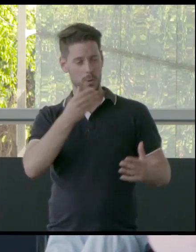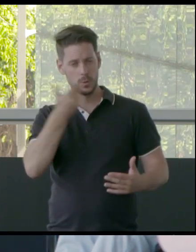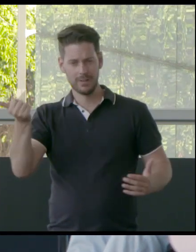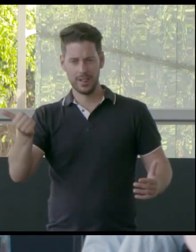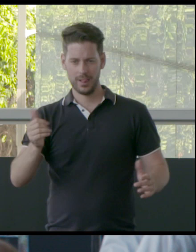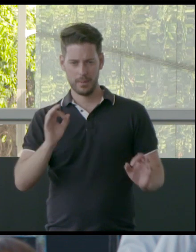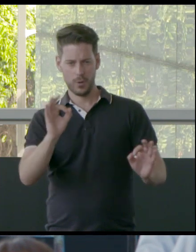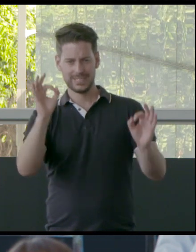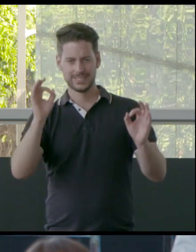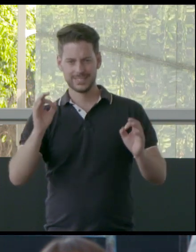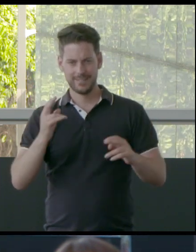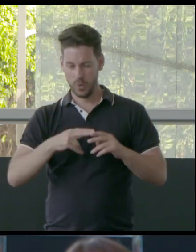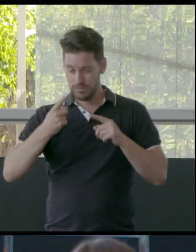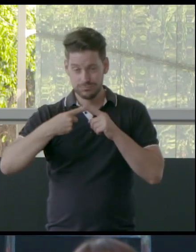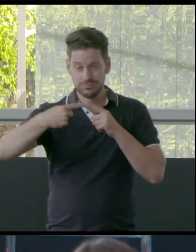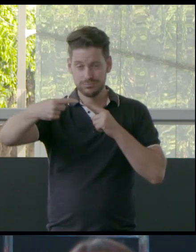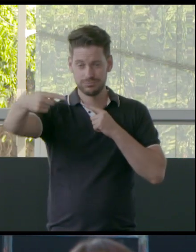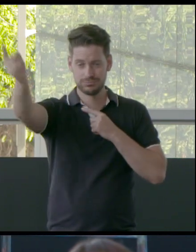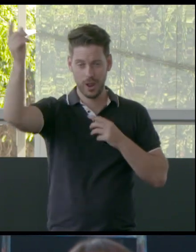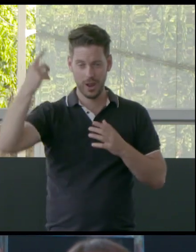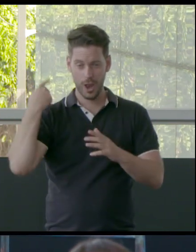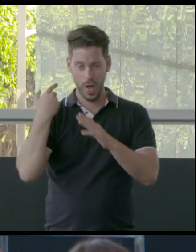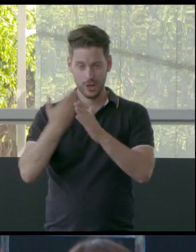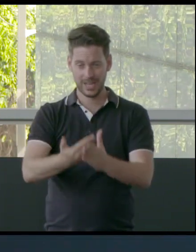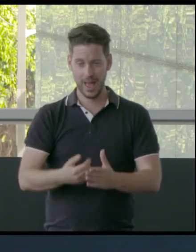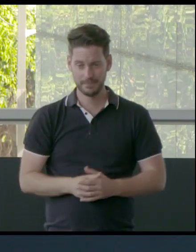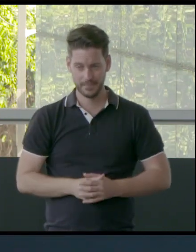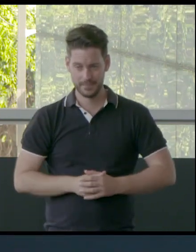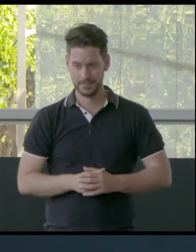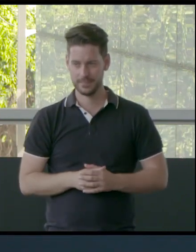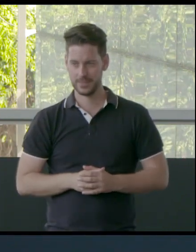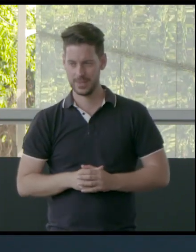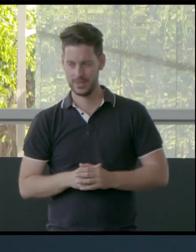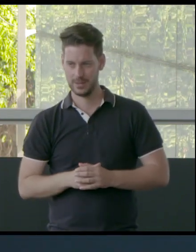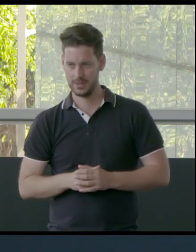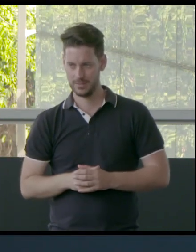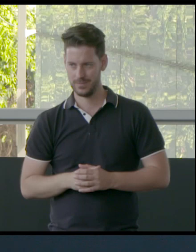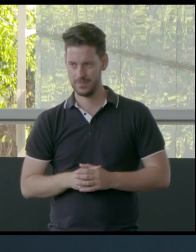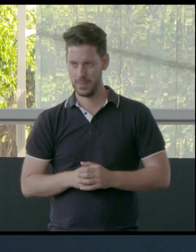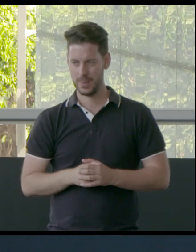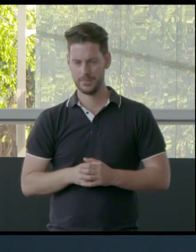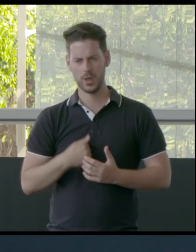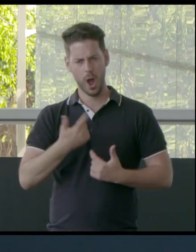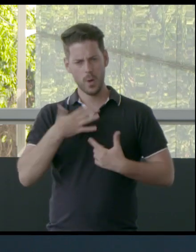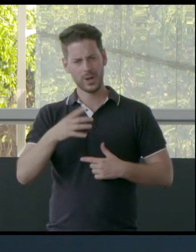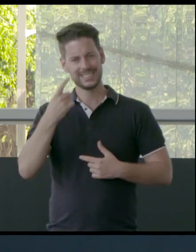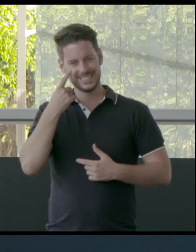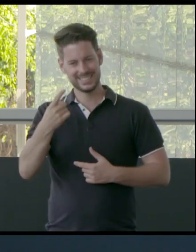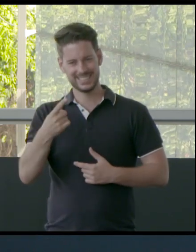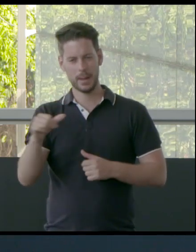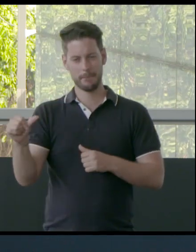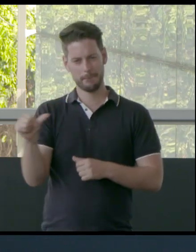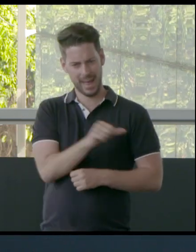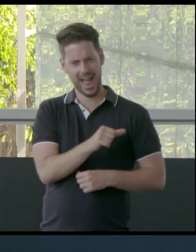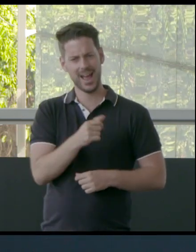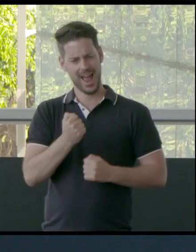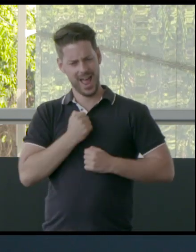for millennia. So I just, you know, I want to see more of that. I think you're